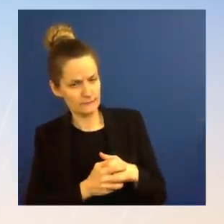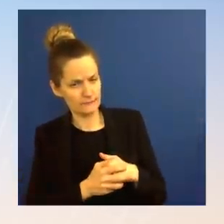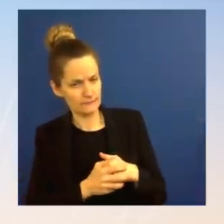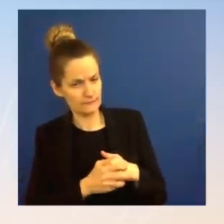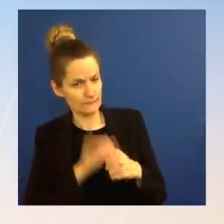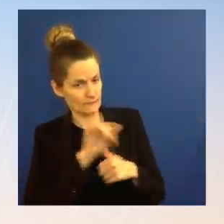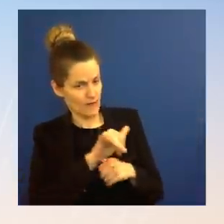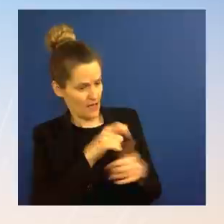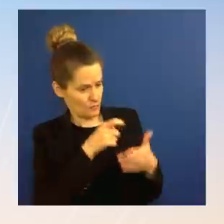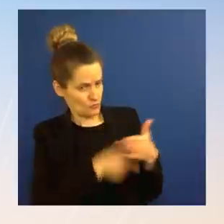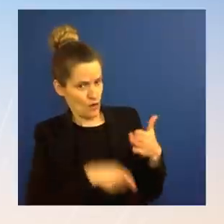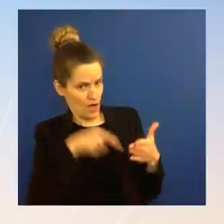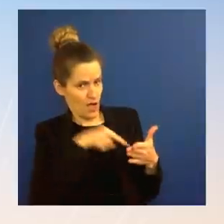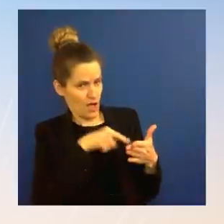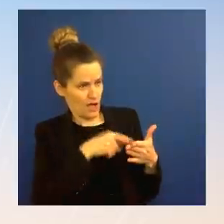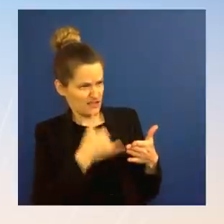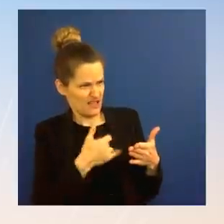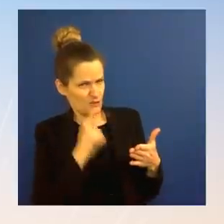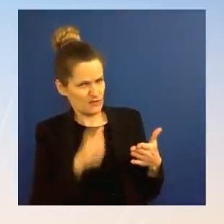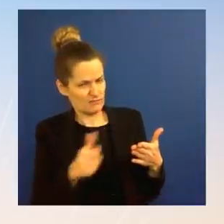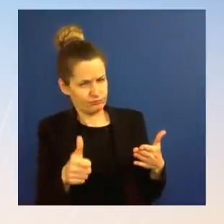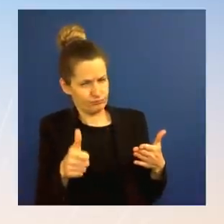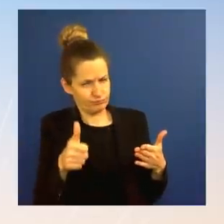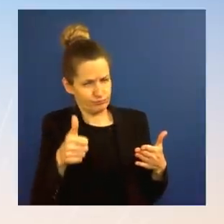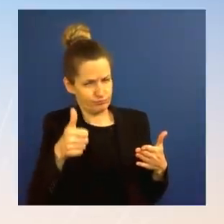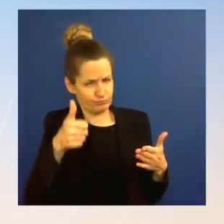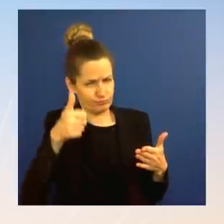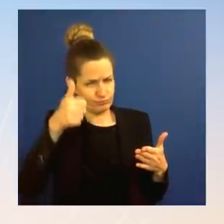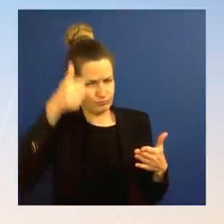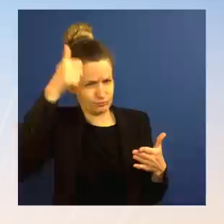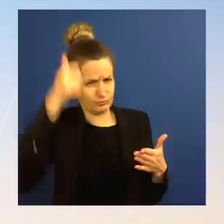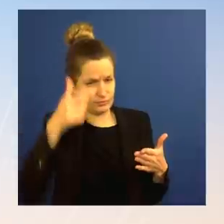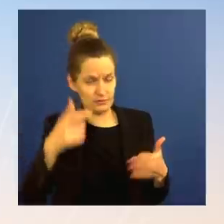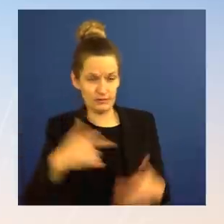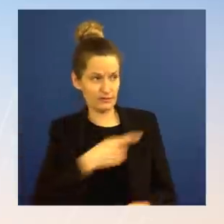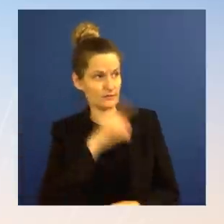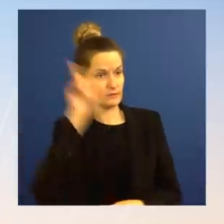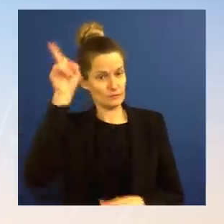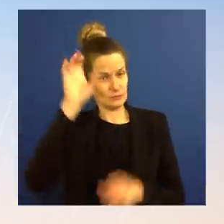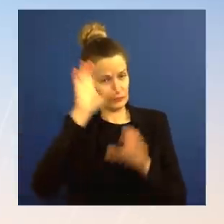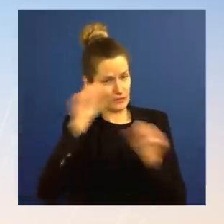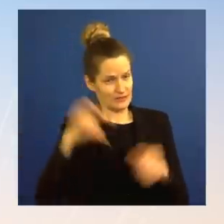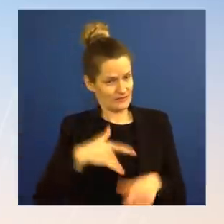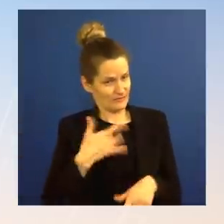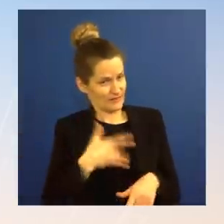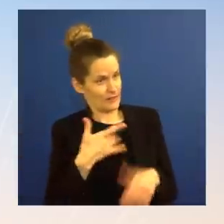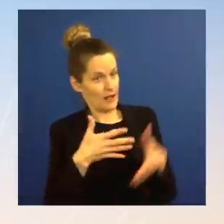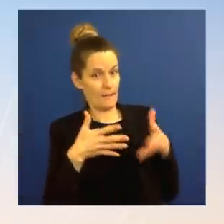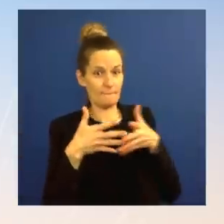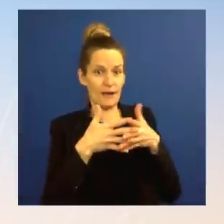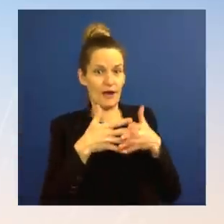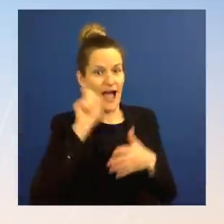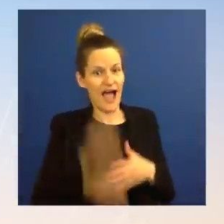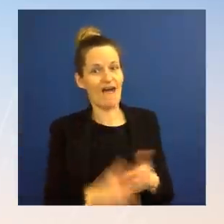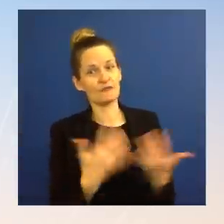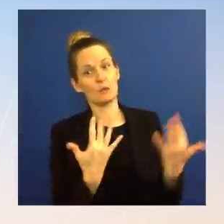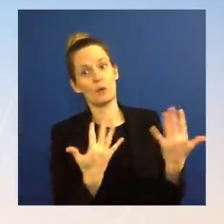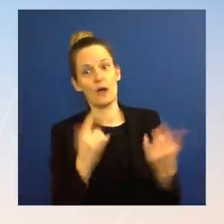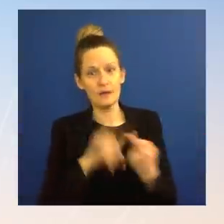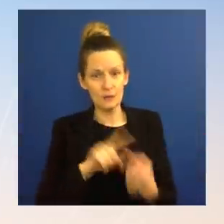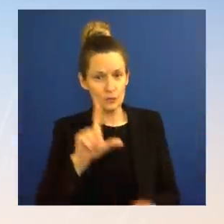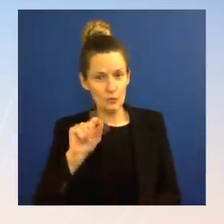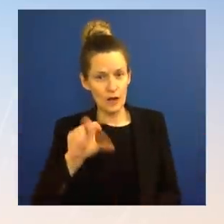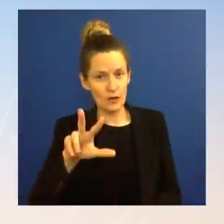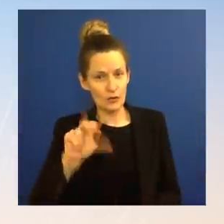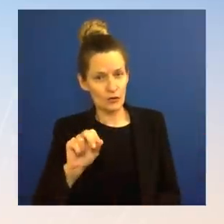then from the President that the American people just have to wait till 2030 when the President had set his goal for zero emissions or for half cars being sold